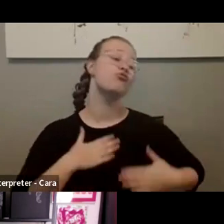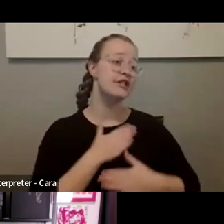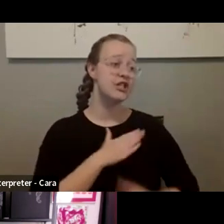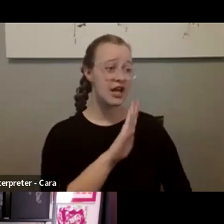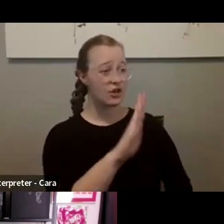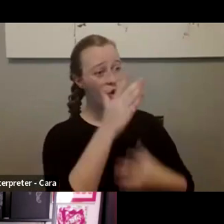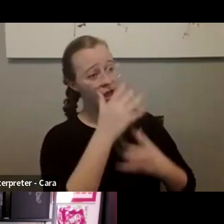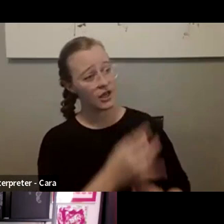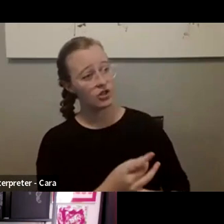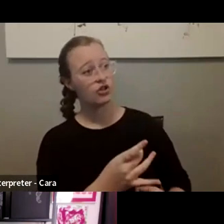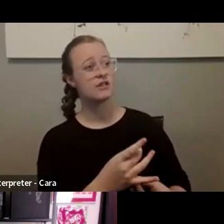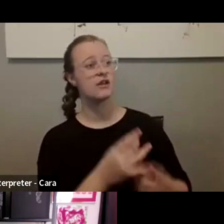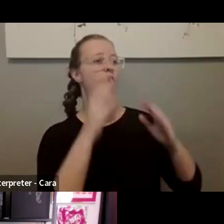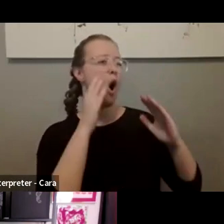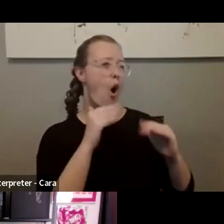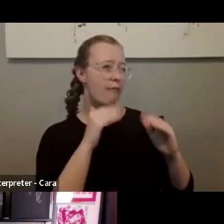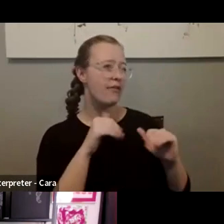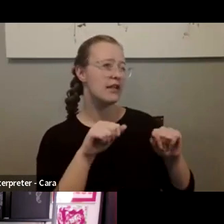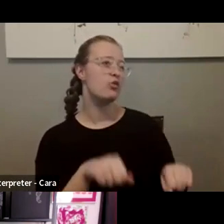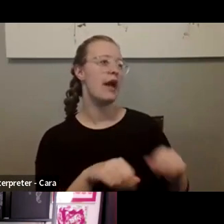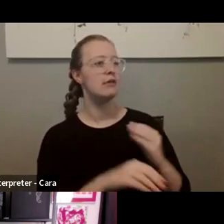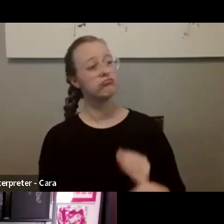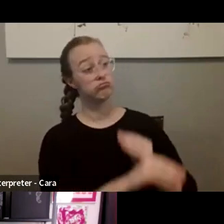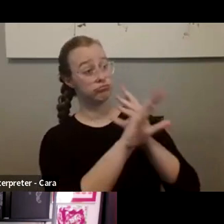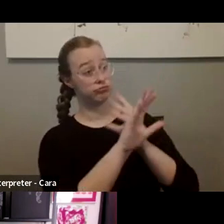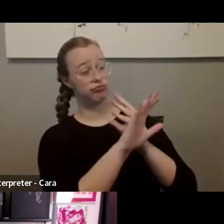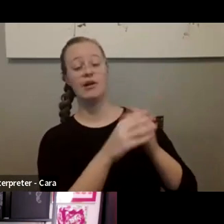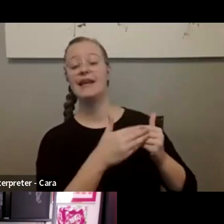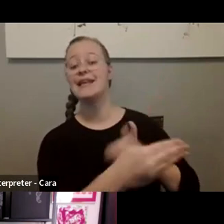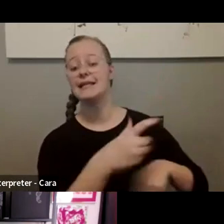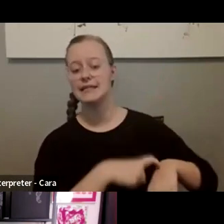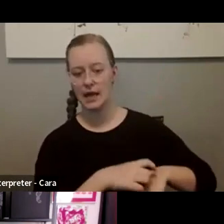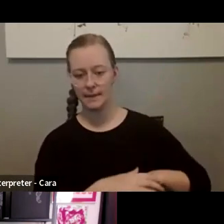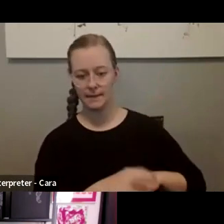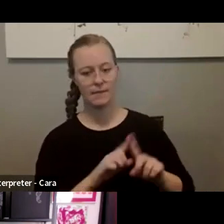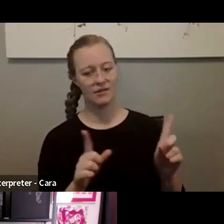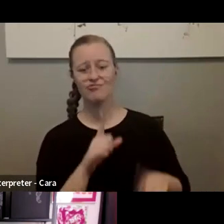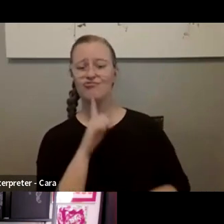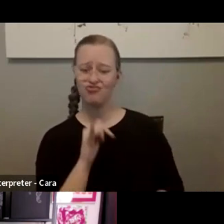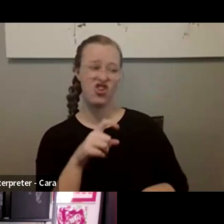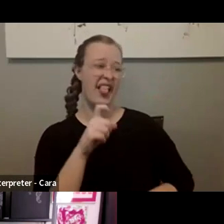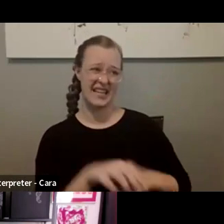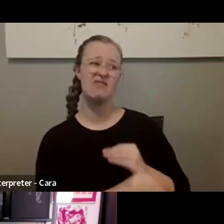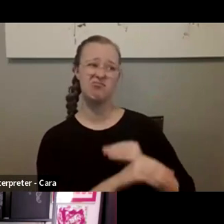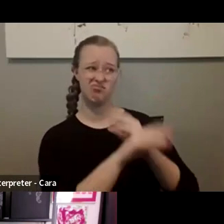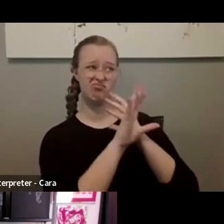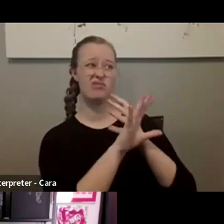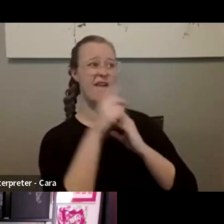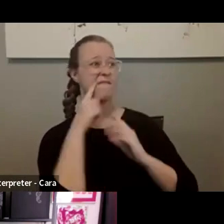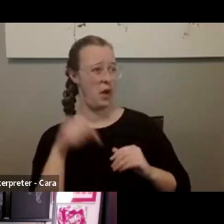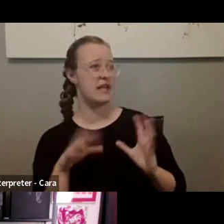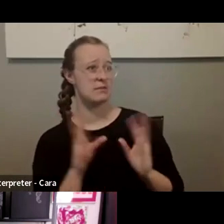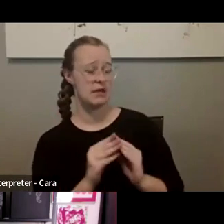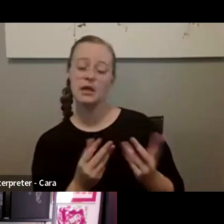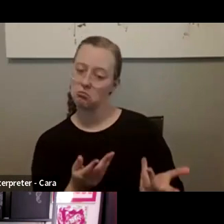interest. And we hope that you can, you know, join with us another time. But we really need everybody to be on camera for this meeting.